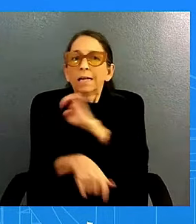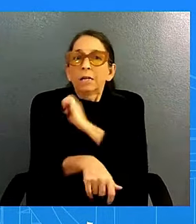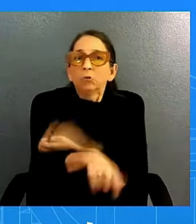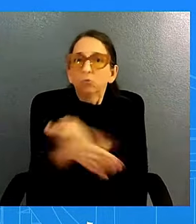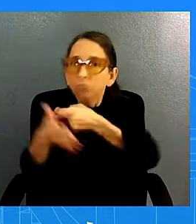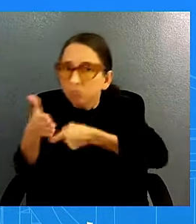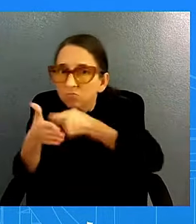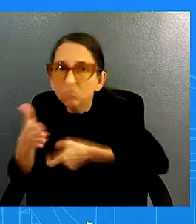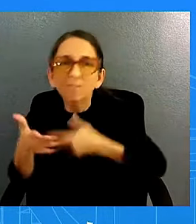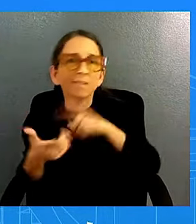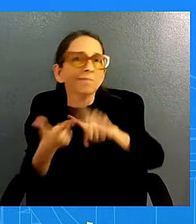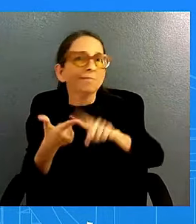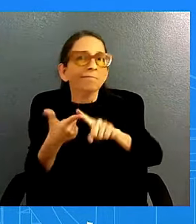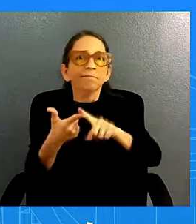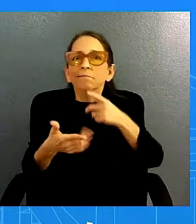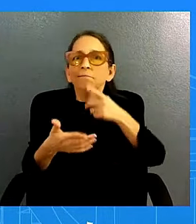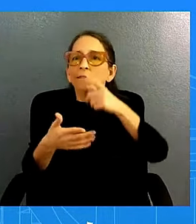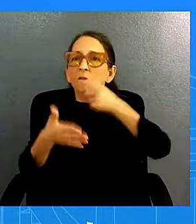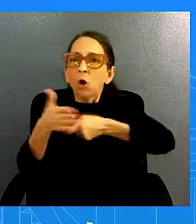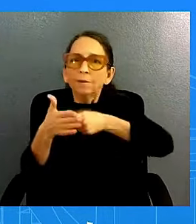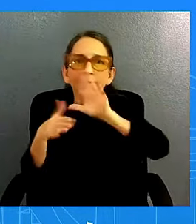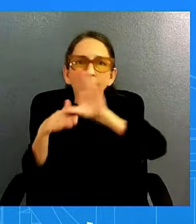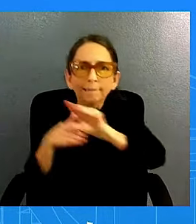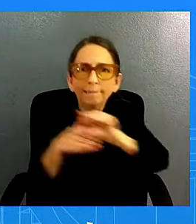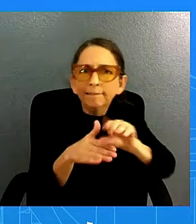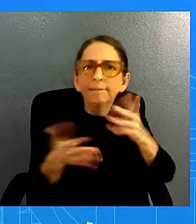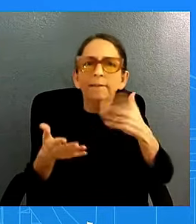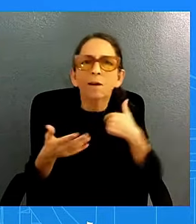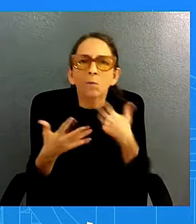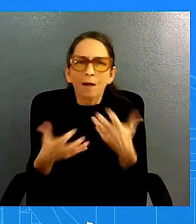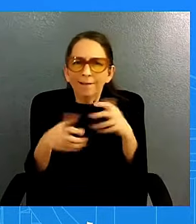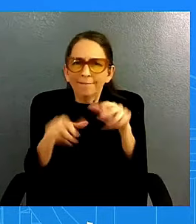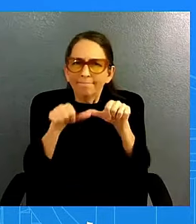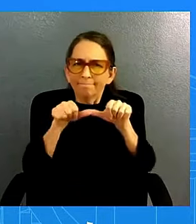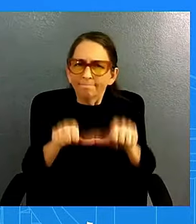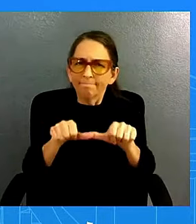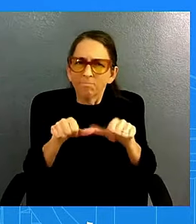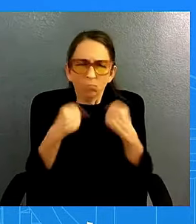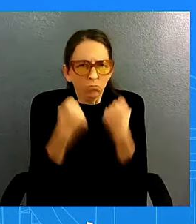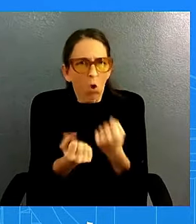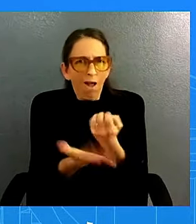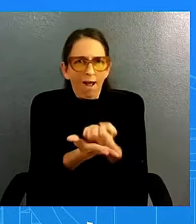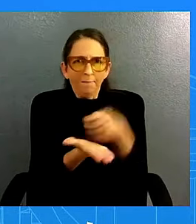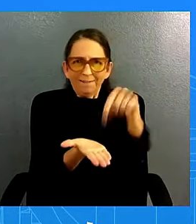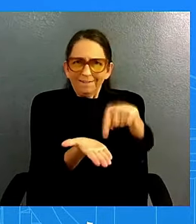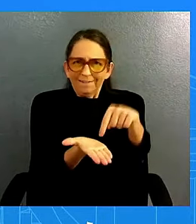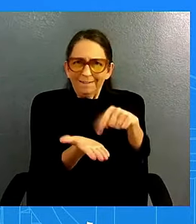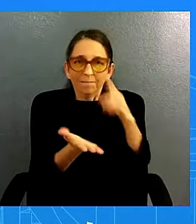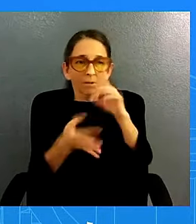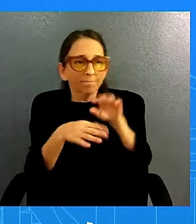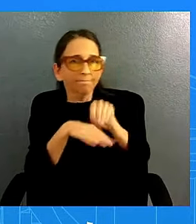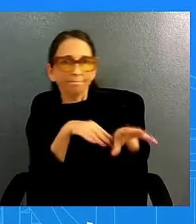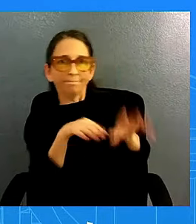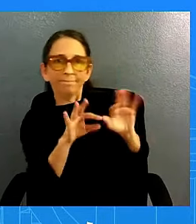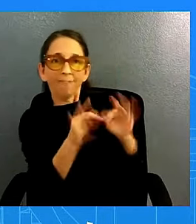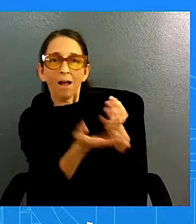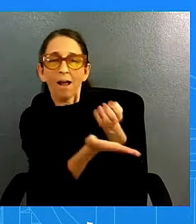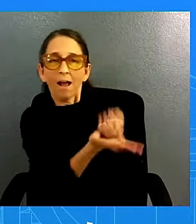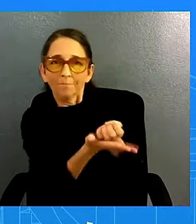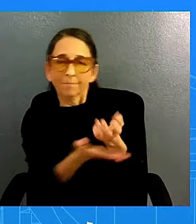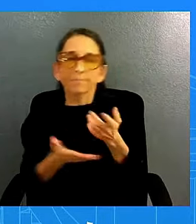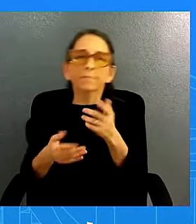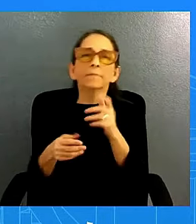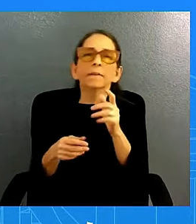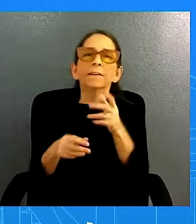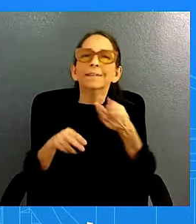so maintaining the strong economy on behalf of working families while getting to lower inflation has been essential for rising real